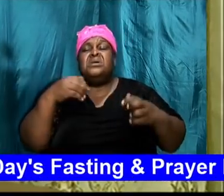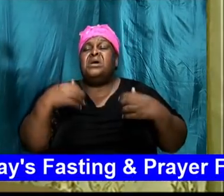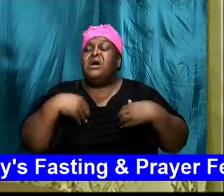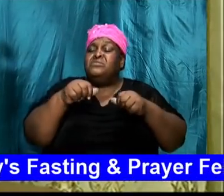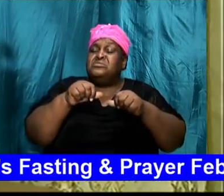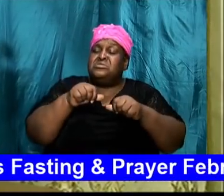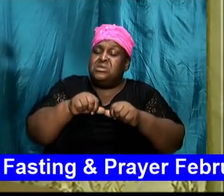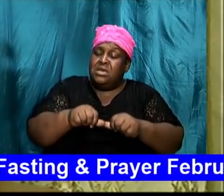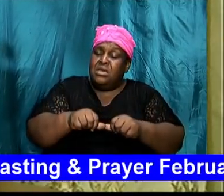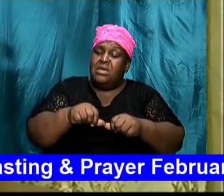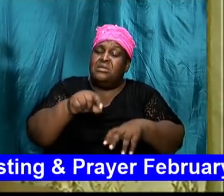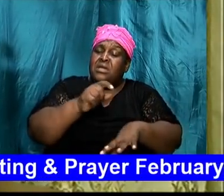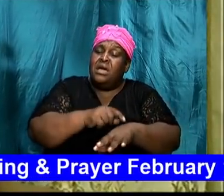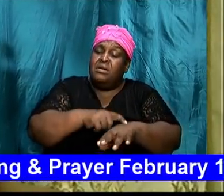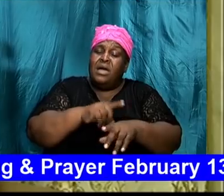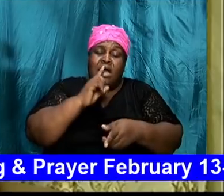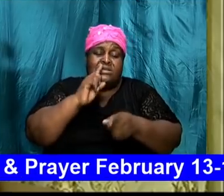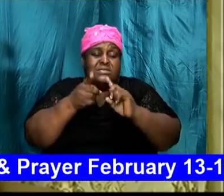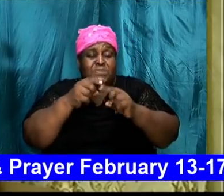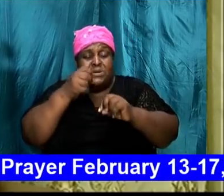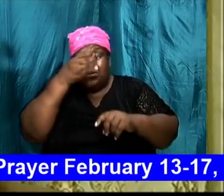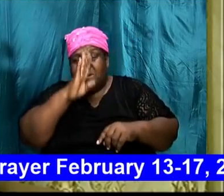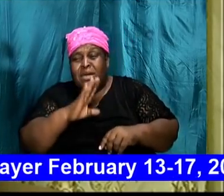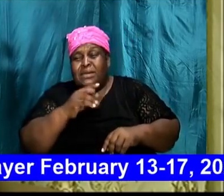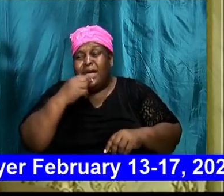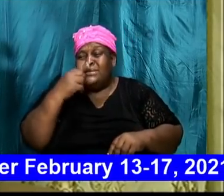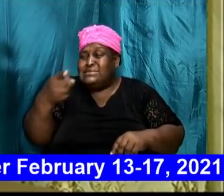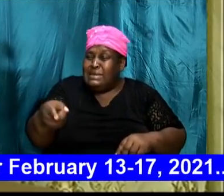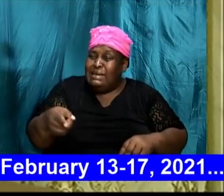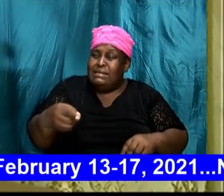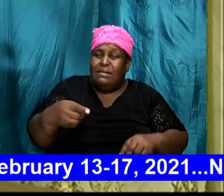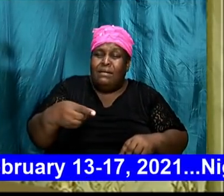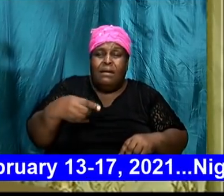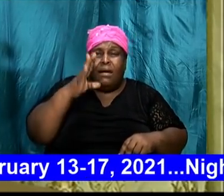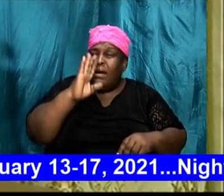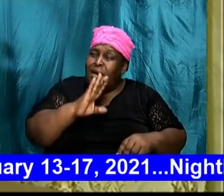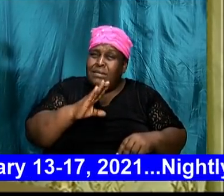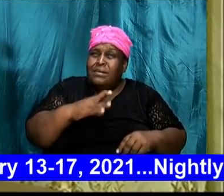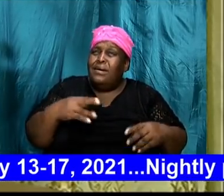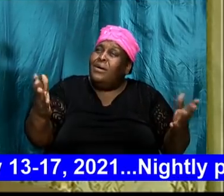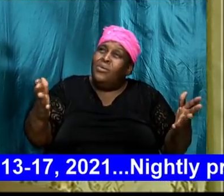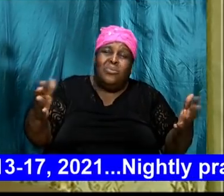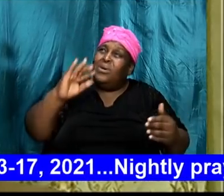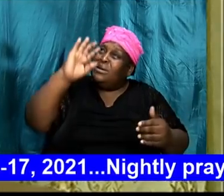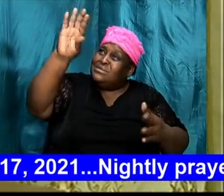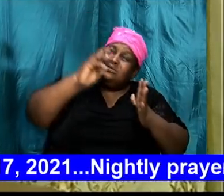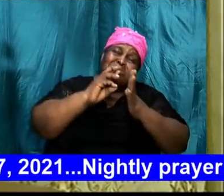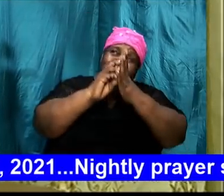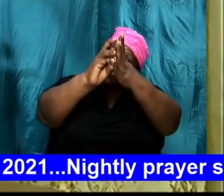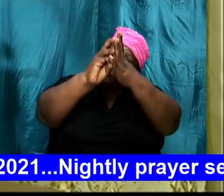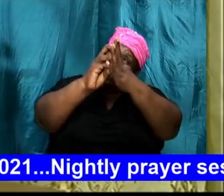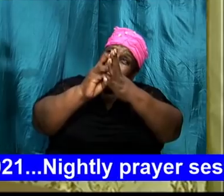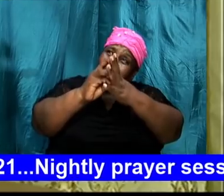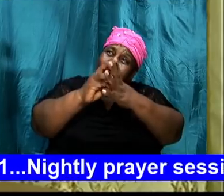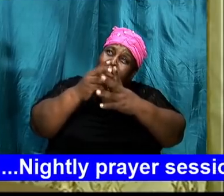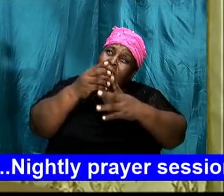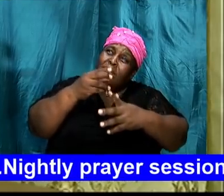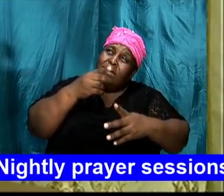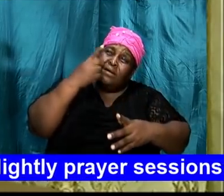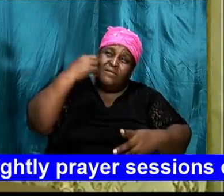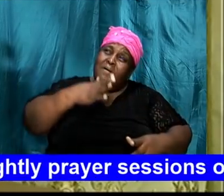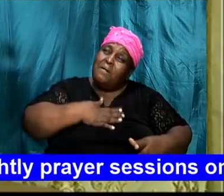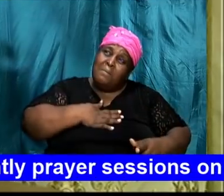time and talk to God and say, God, what is your will for my life? I don't know how many of us have ever